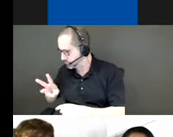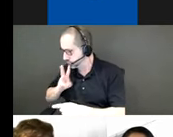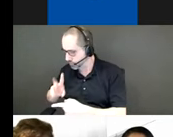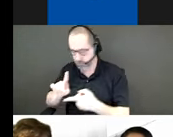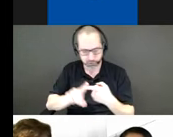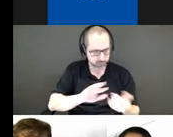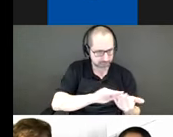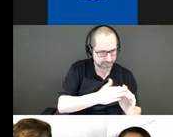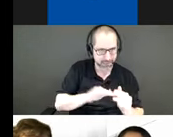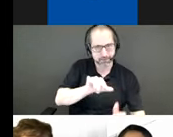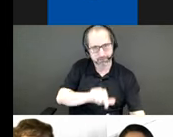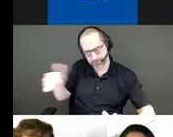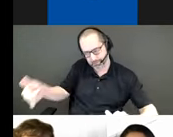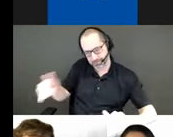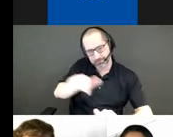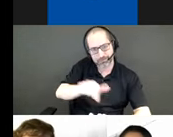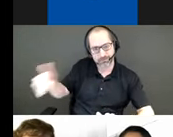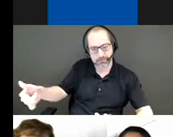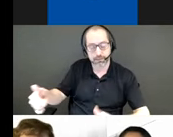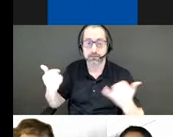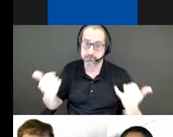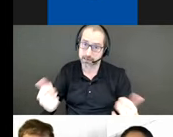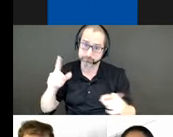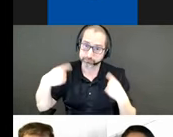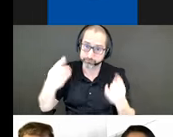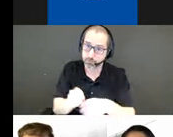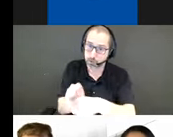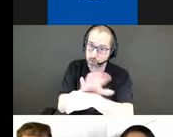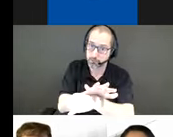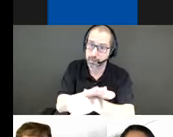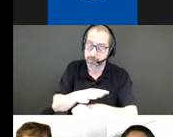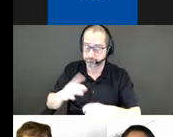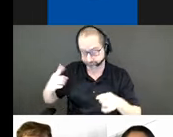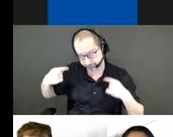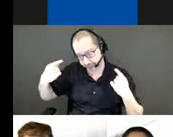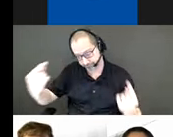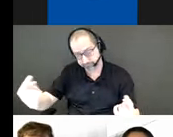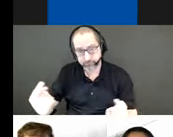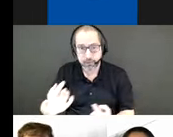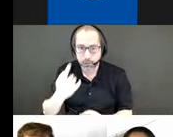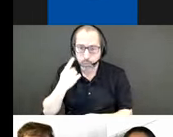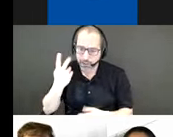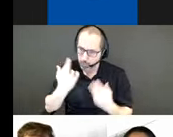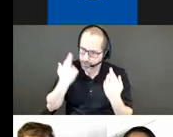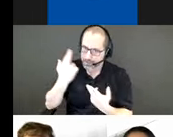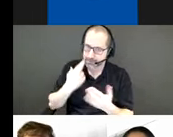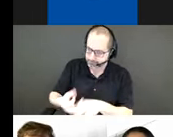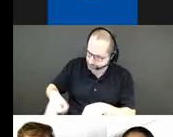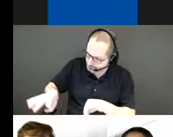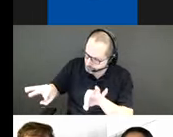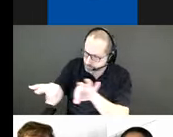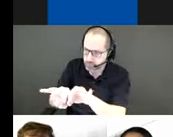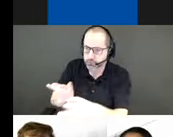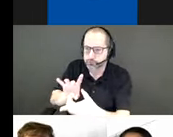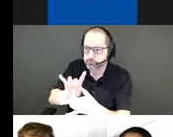Over the course of the ongoing pandemic we've come to appreciate even more the importance of connections enabled by the city. The